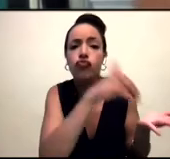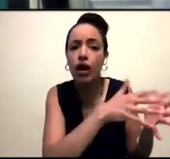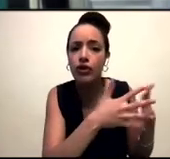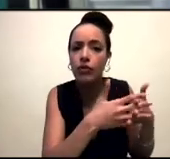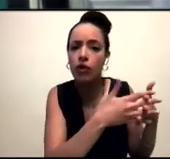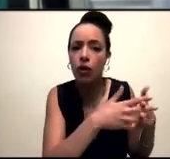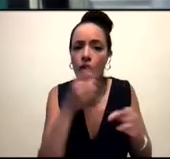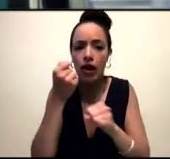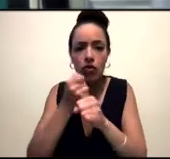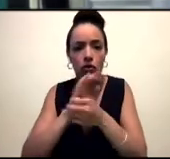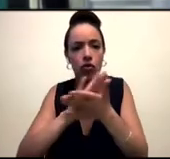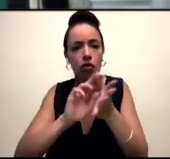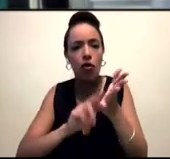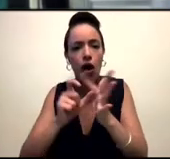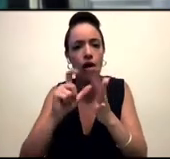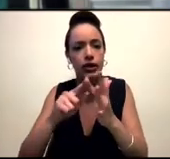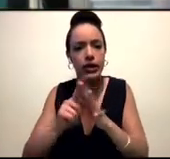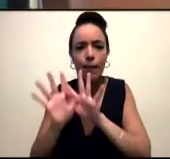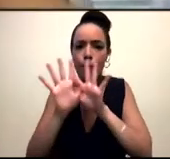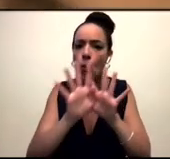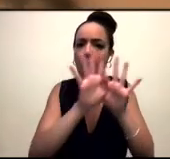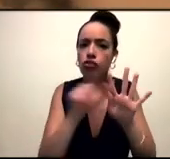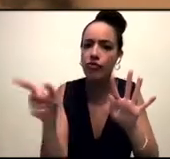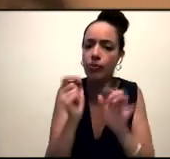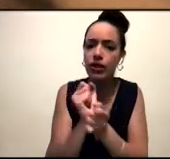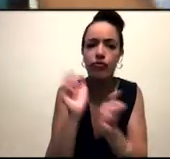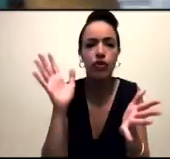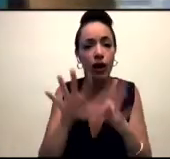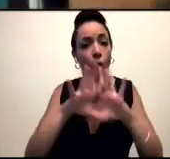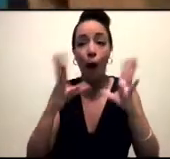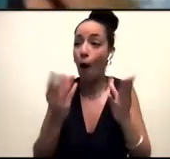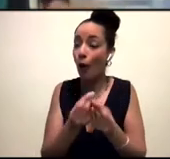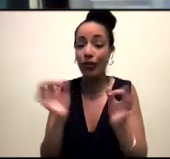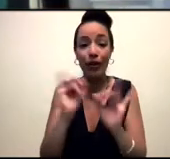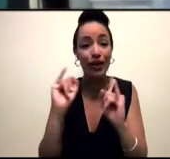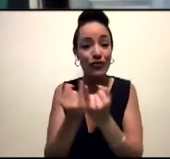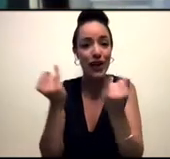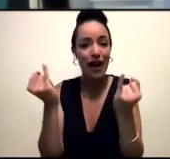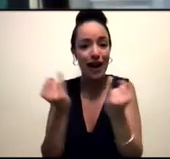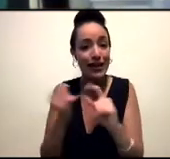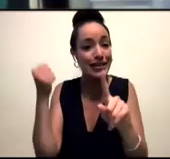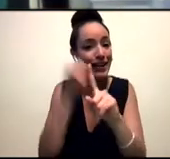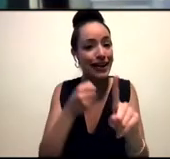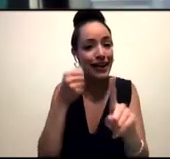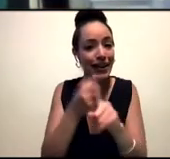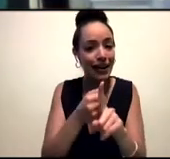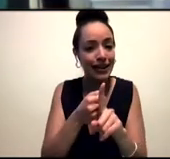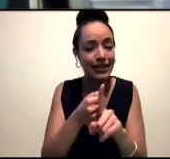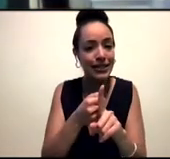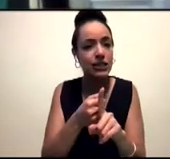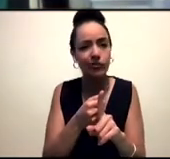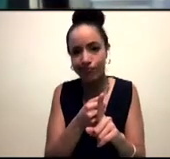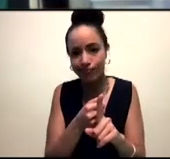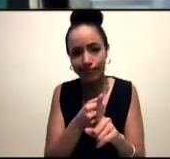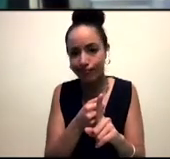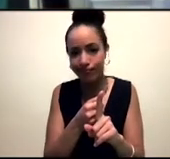marched, and everybody was free. Like, it was nonviolent, was completely a nonviolent movement, and everybody was free, right? Partition is one of the most